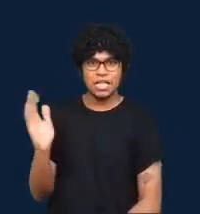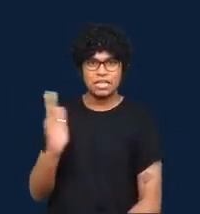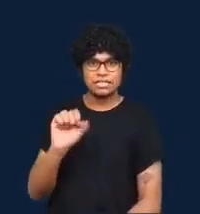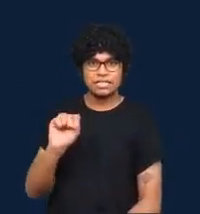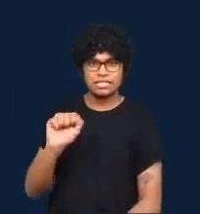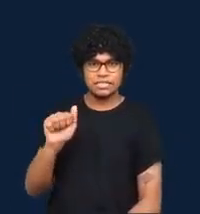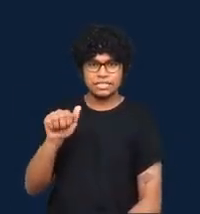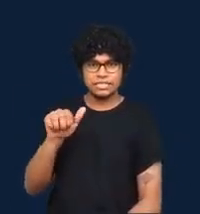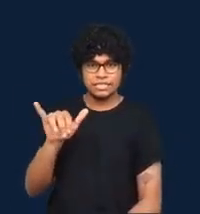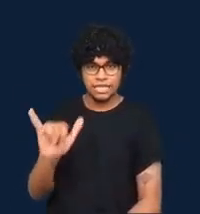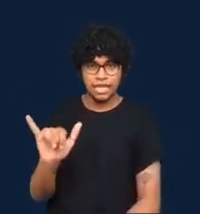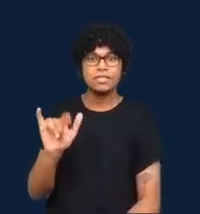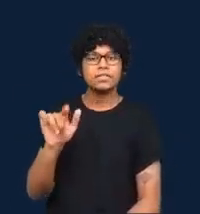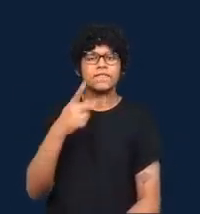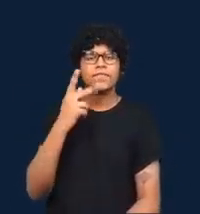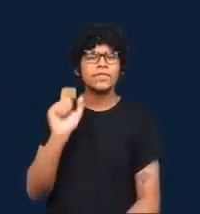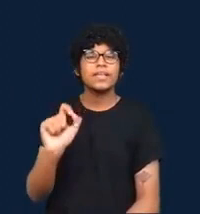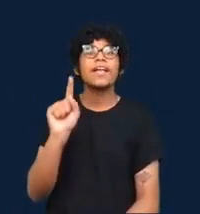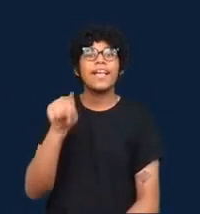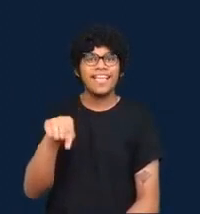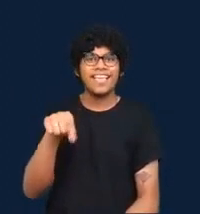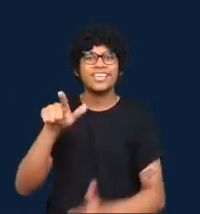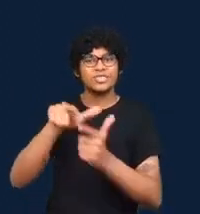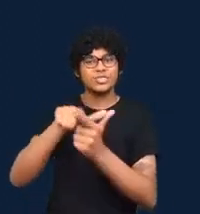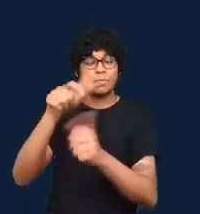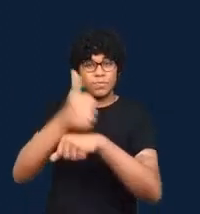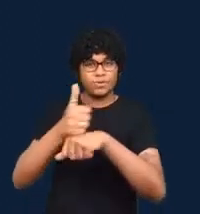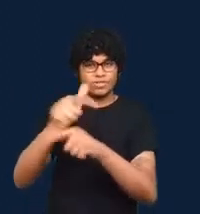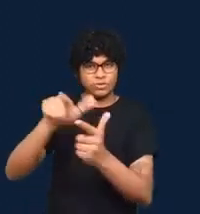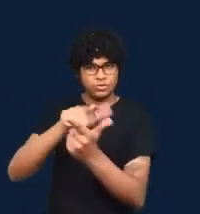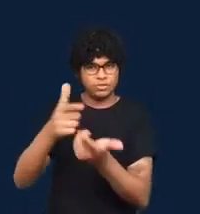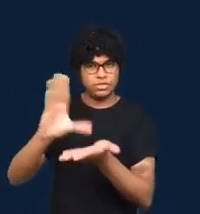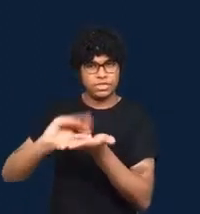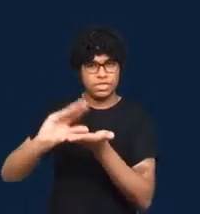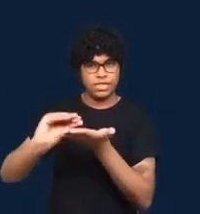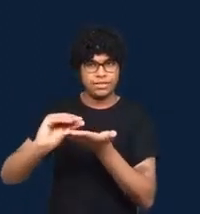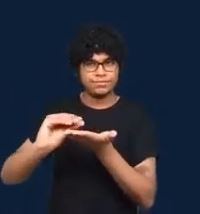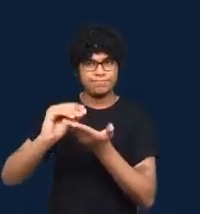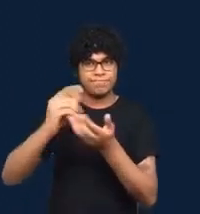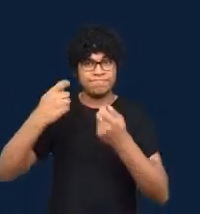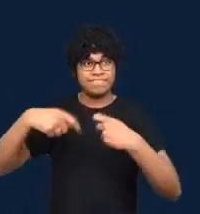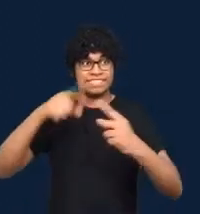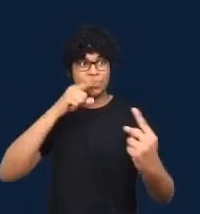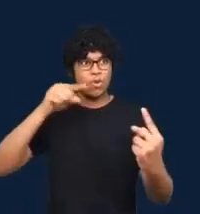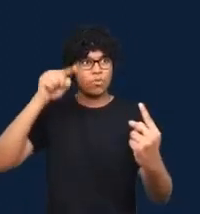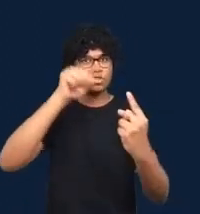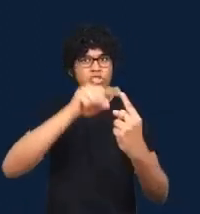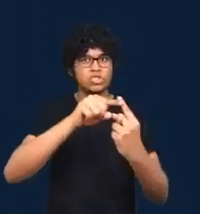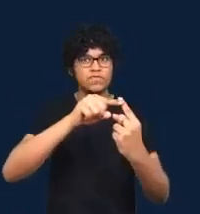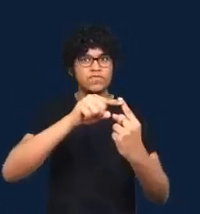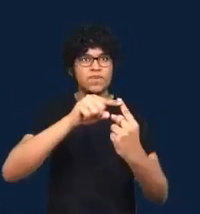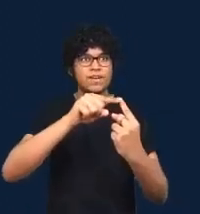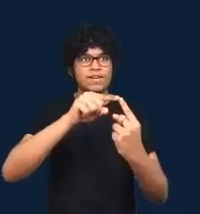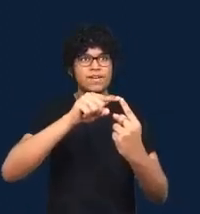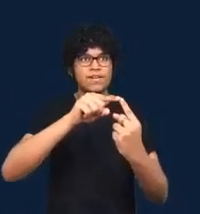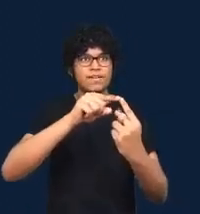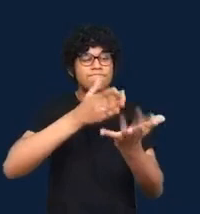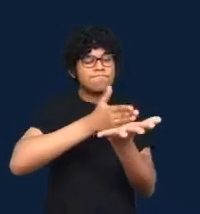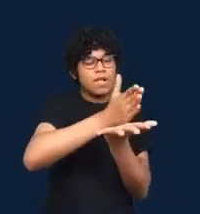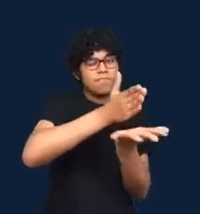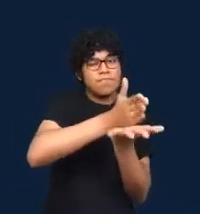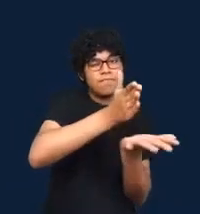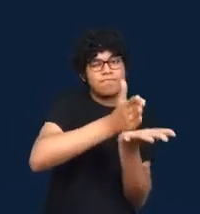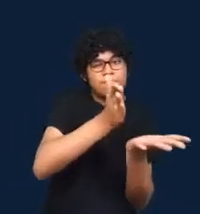diversify their data sources and decenter methods that would privilege dominant analytical